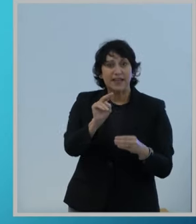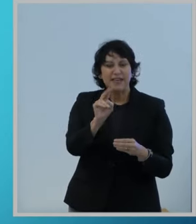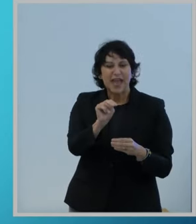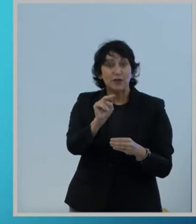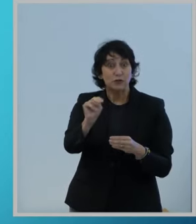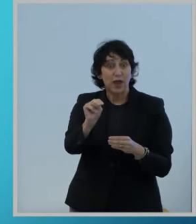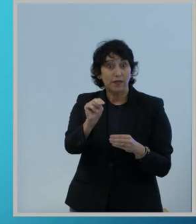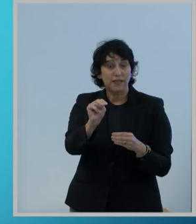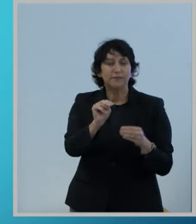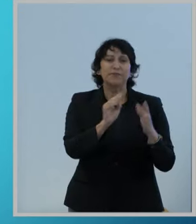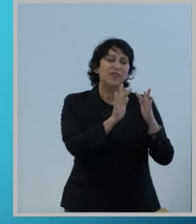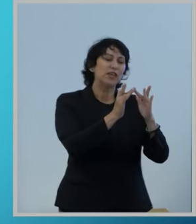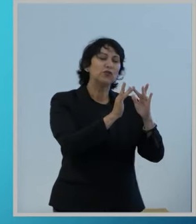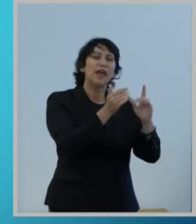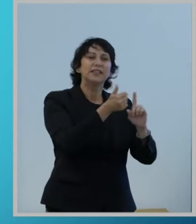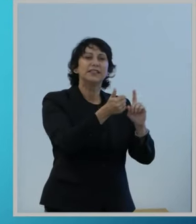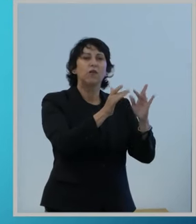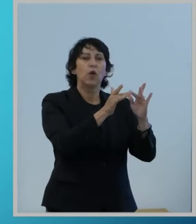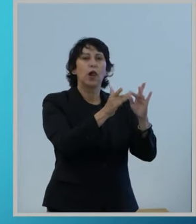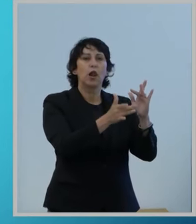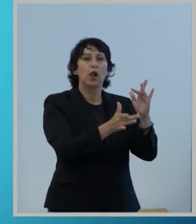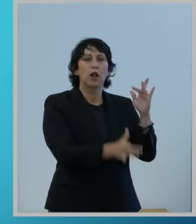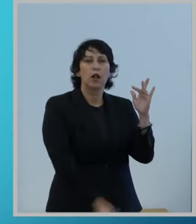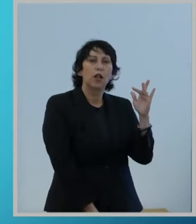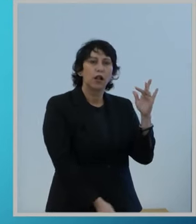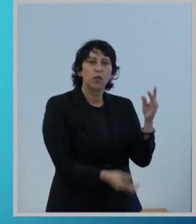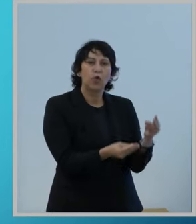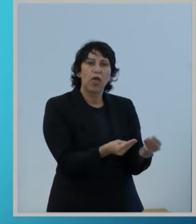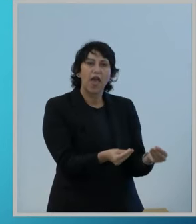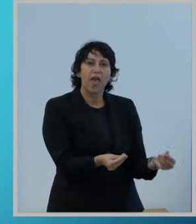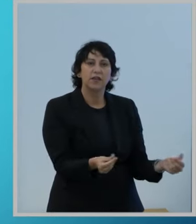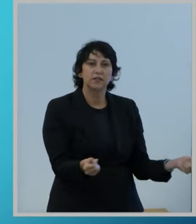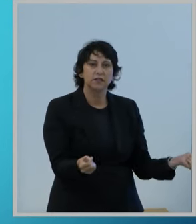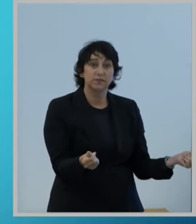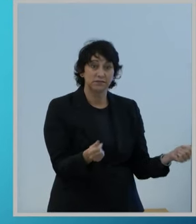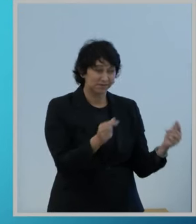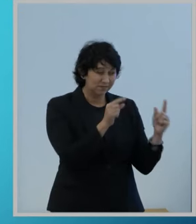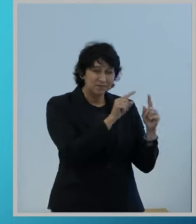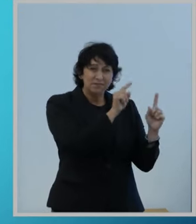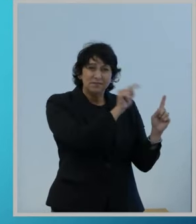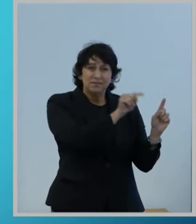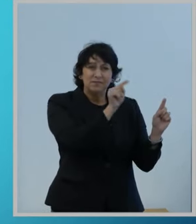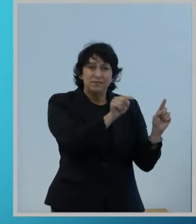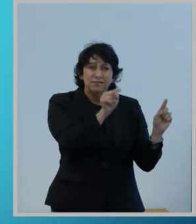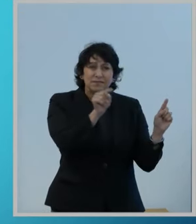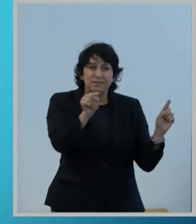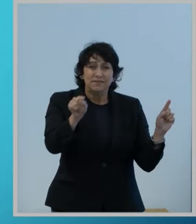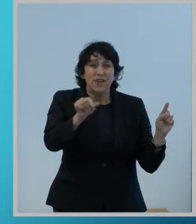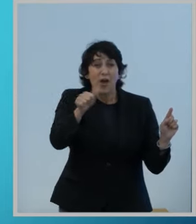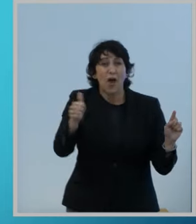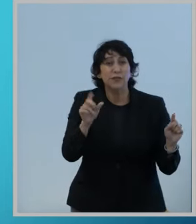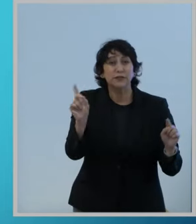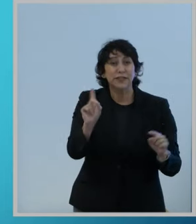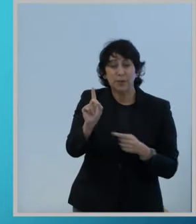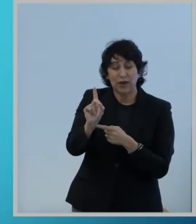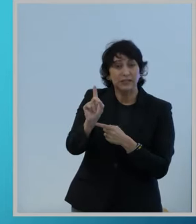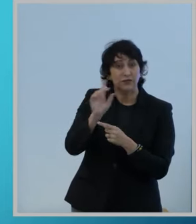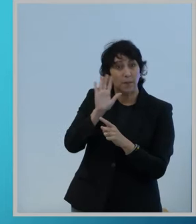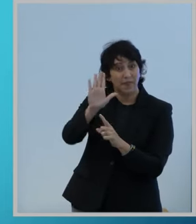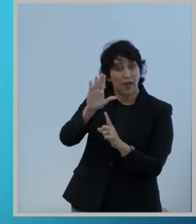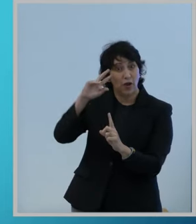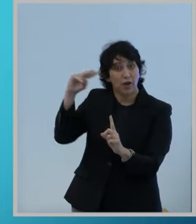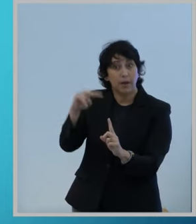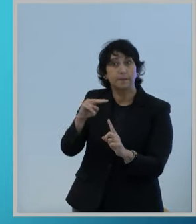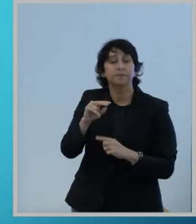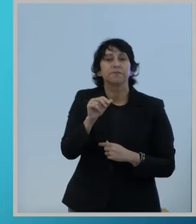as we know it. Senate Democrats, similarly from their account, asserted that if we